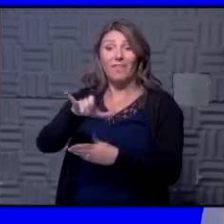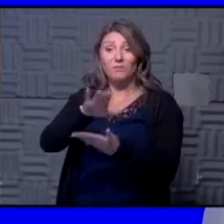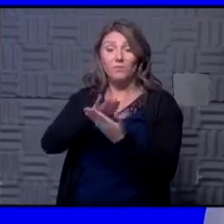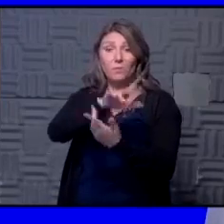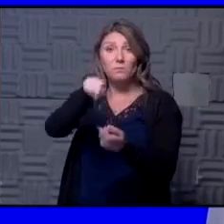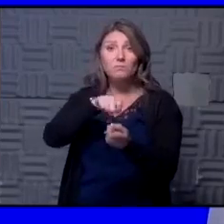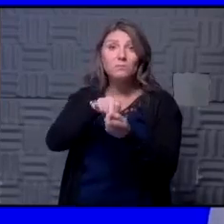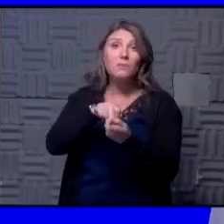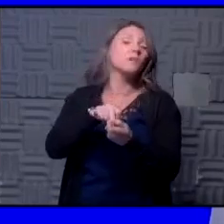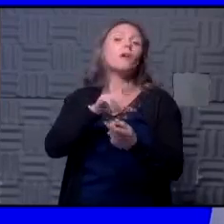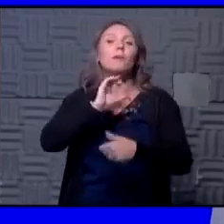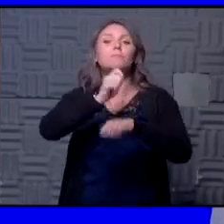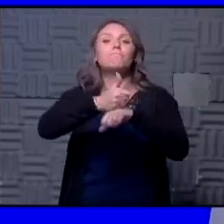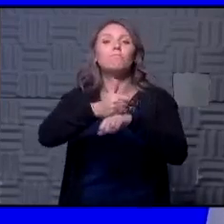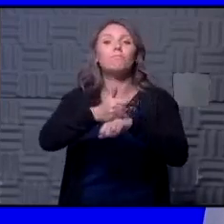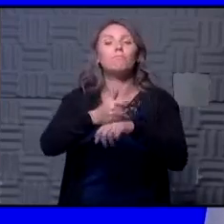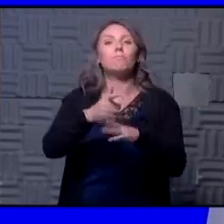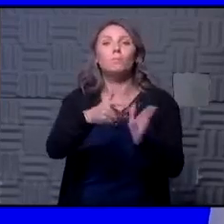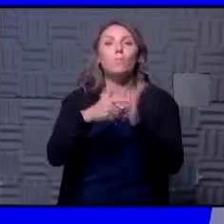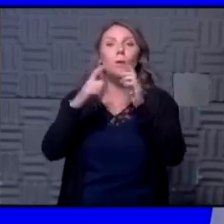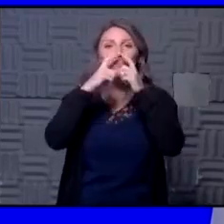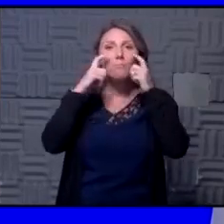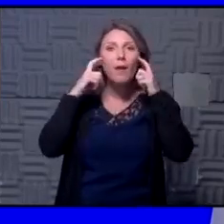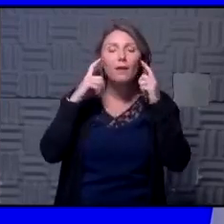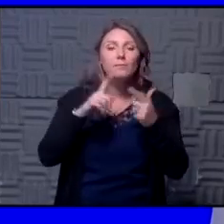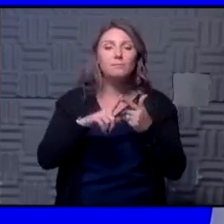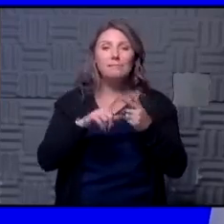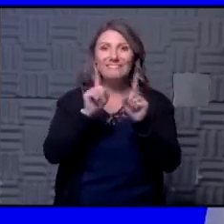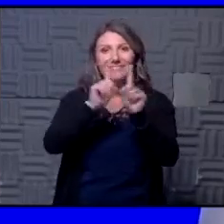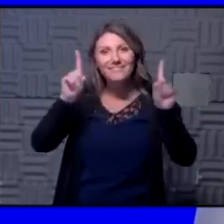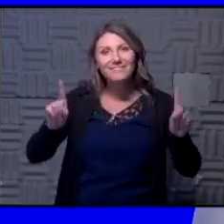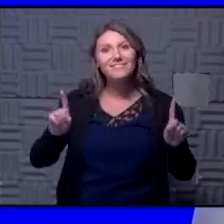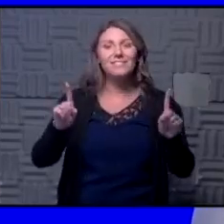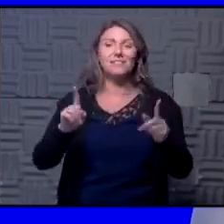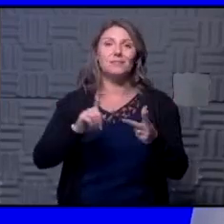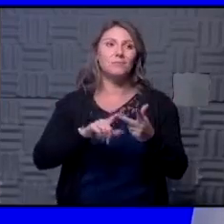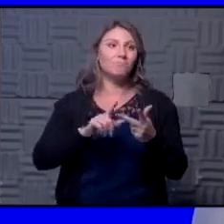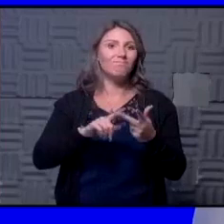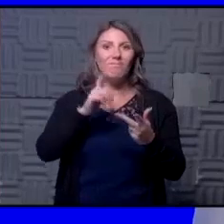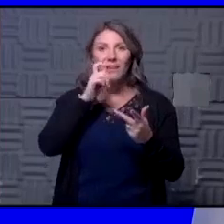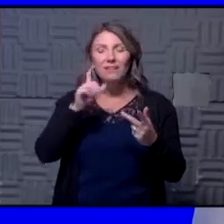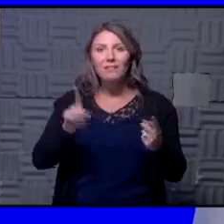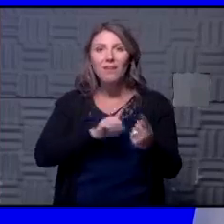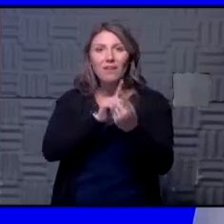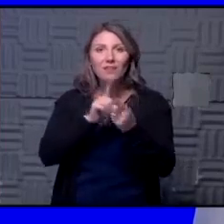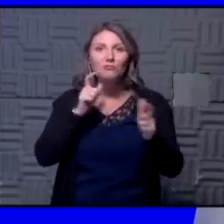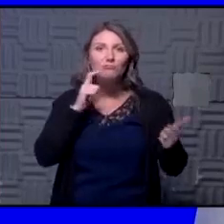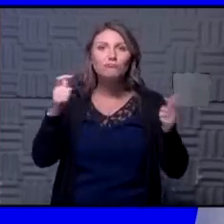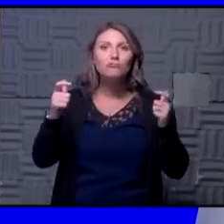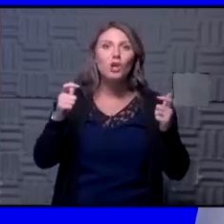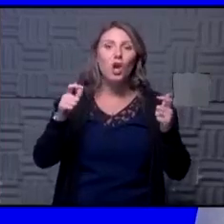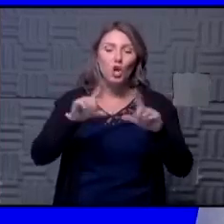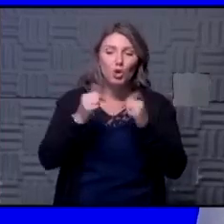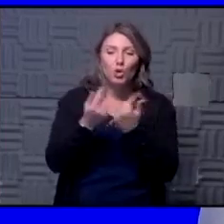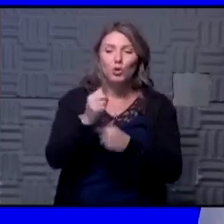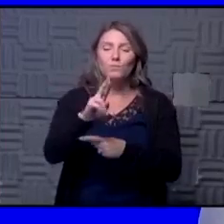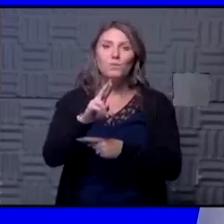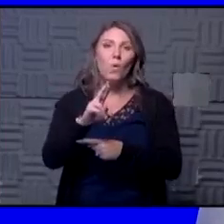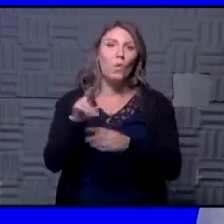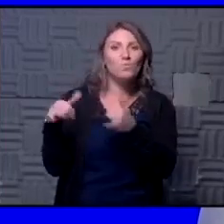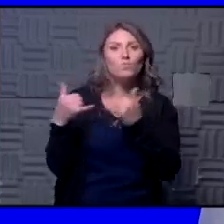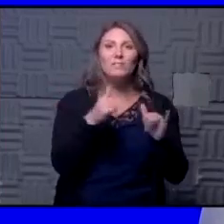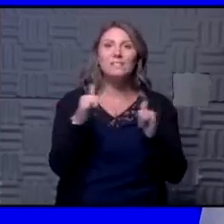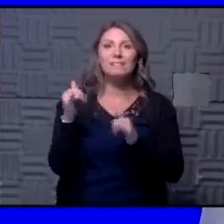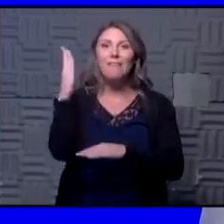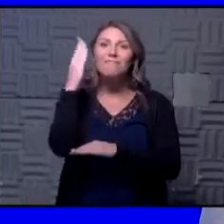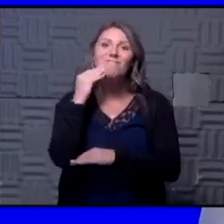where you can implement the masking the distancing as much as possible the not meeting in large groups or recess for lunch and things of that